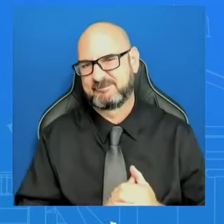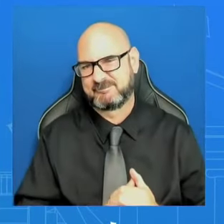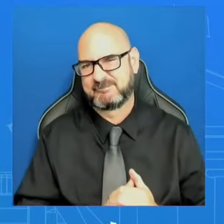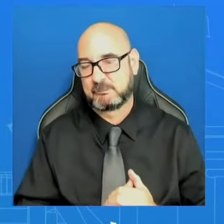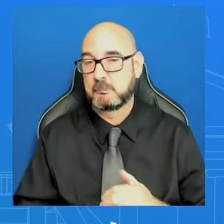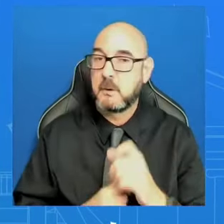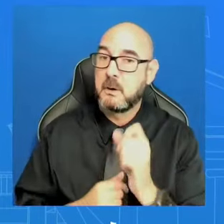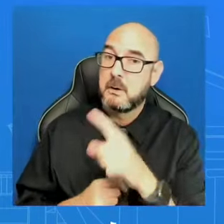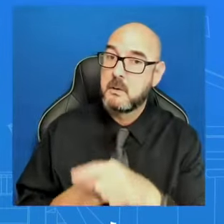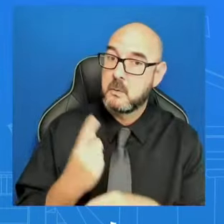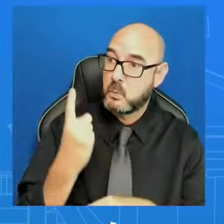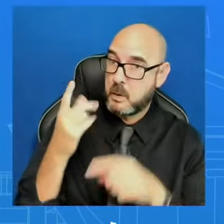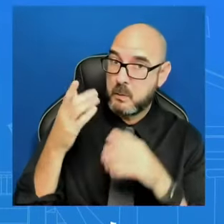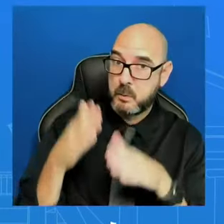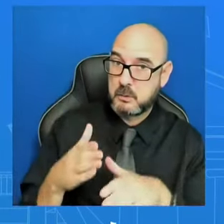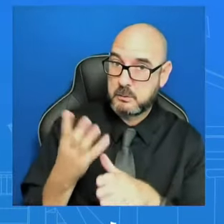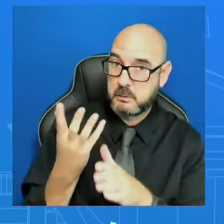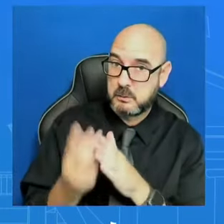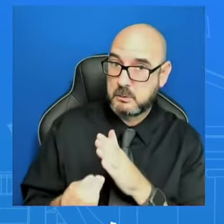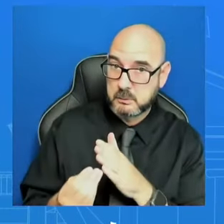offer the president an apology?